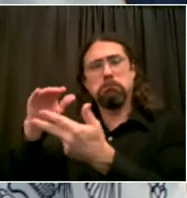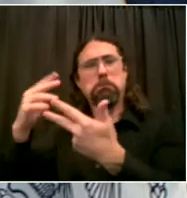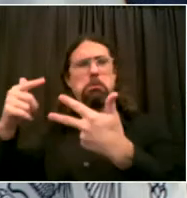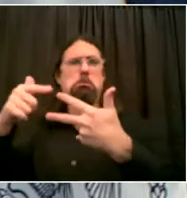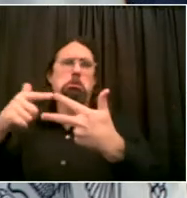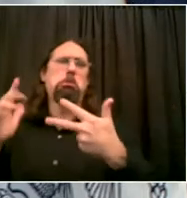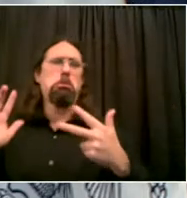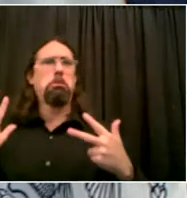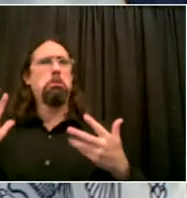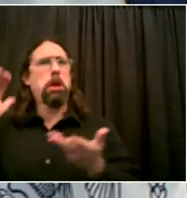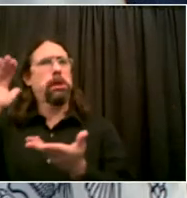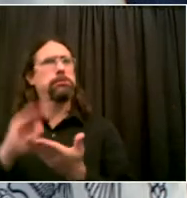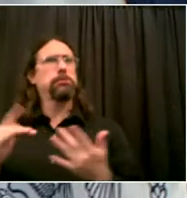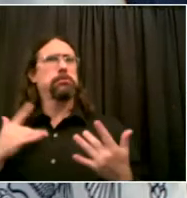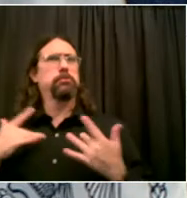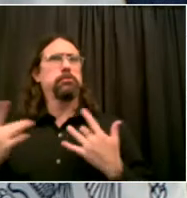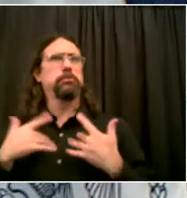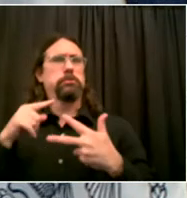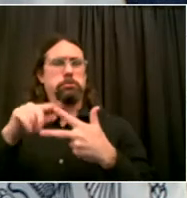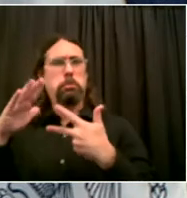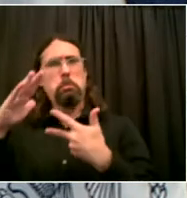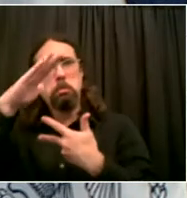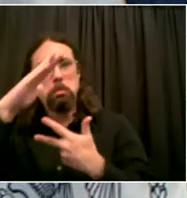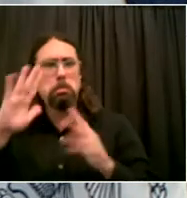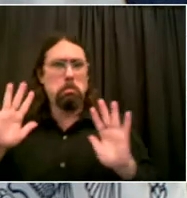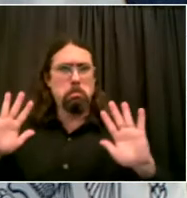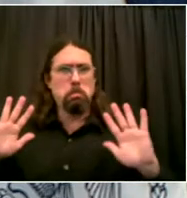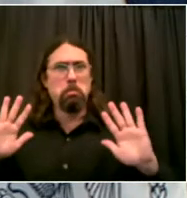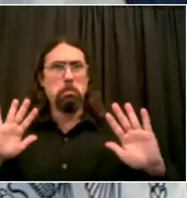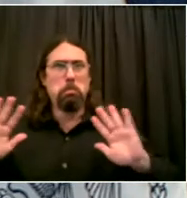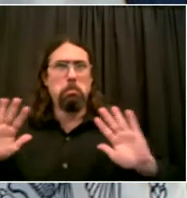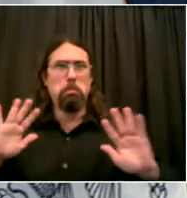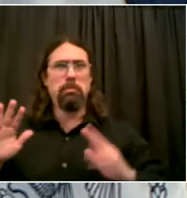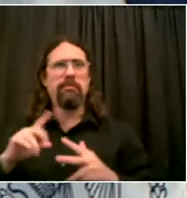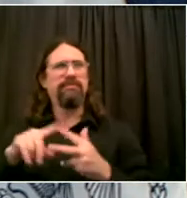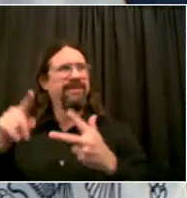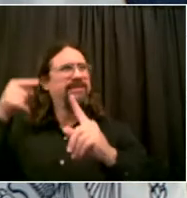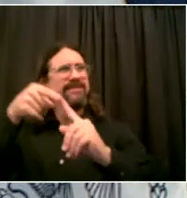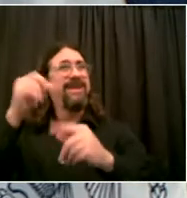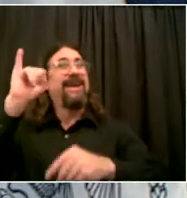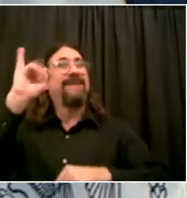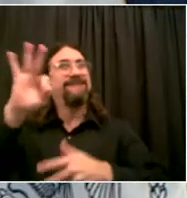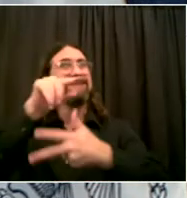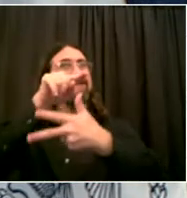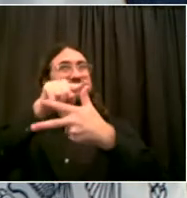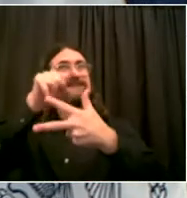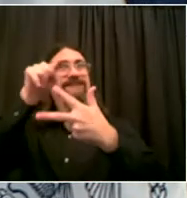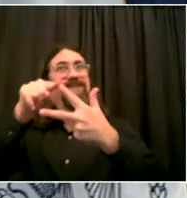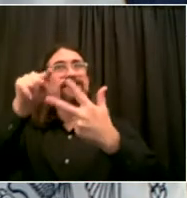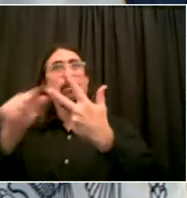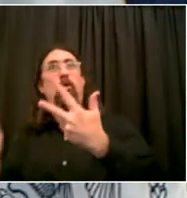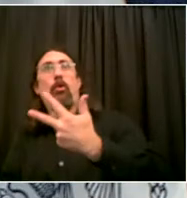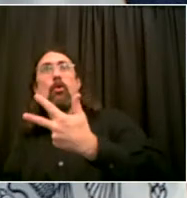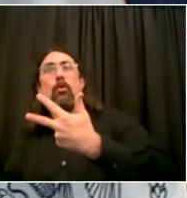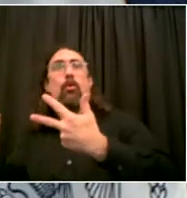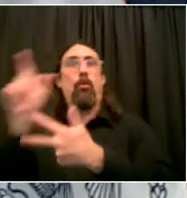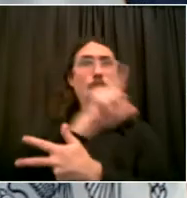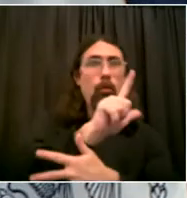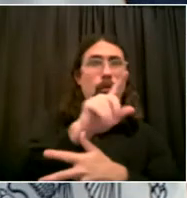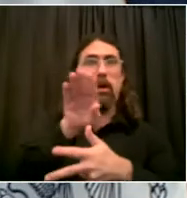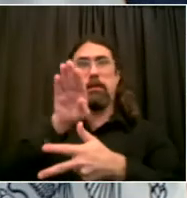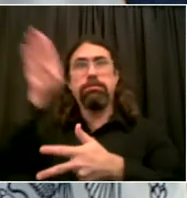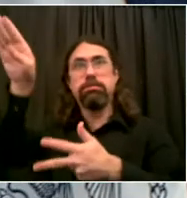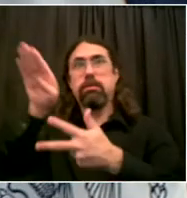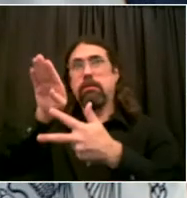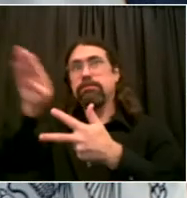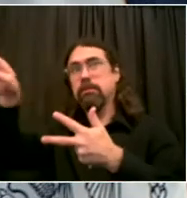our actions. Also, because we know the problem was localized to a relatively small part of Brooklyn and Queens, and we've